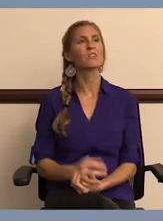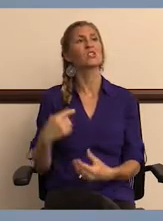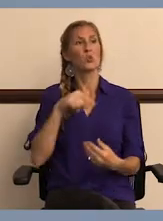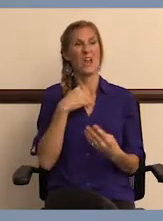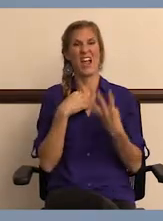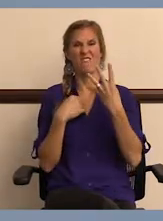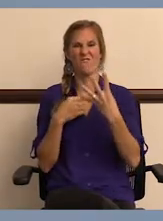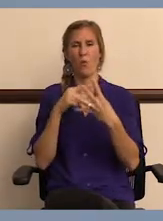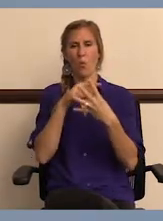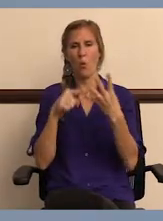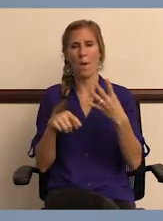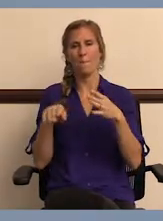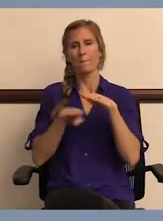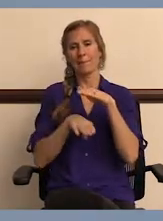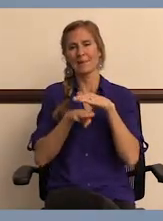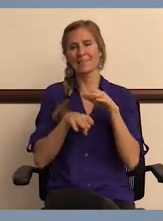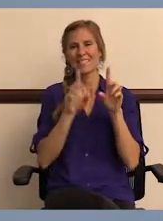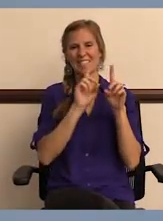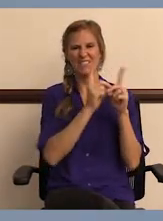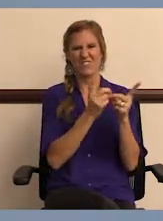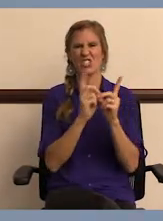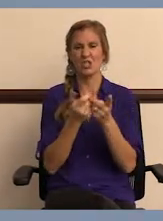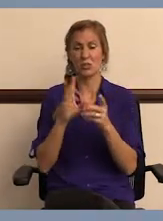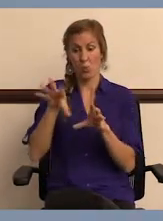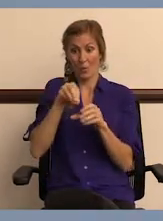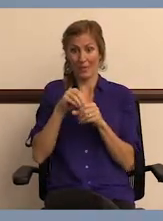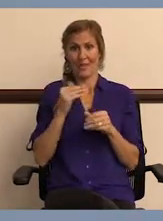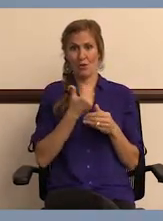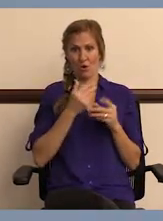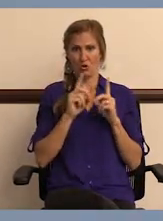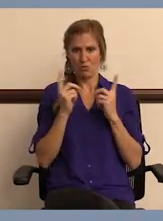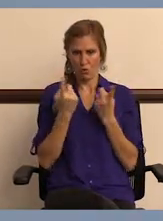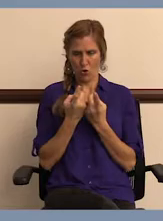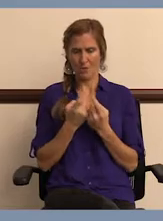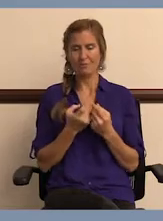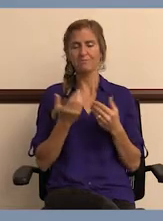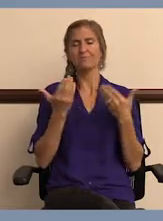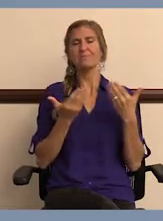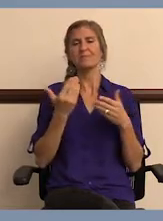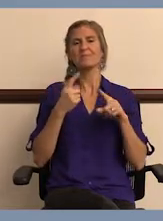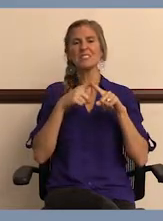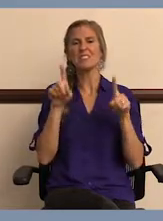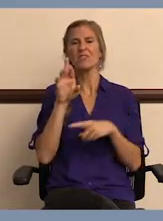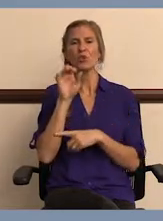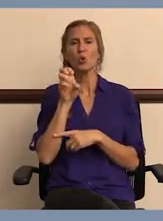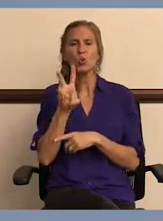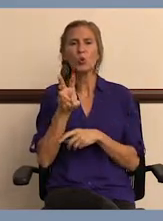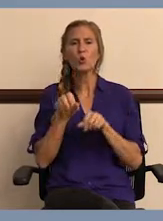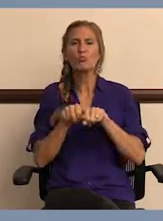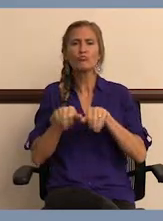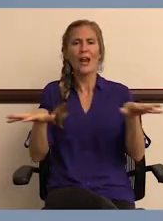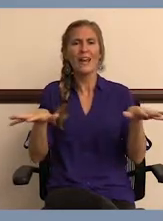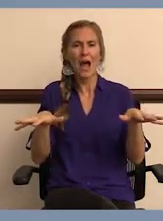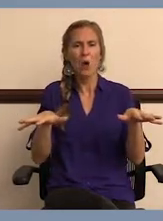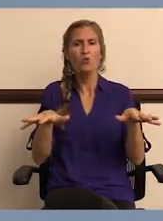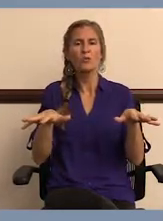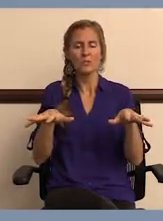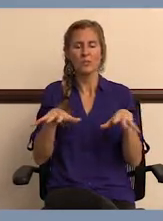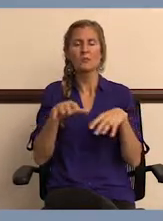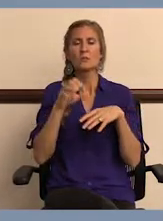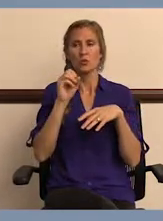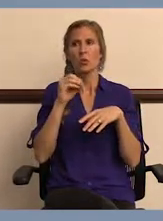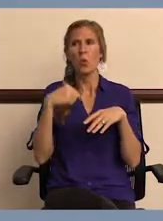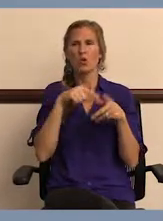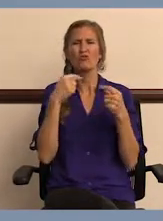All right. So we have four basic divisions within our department and many different crew breakouts